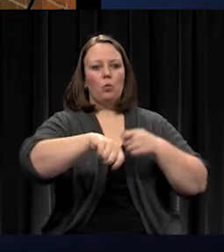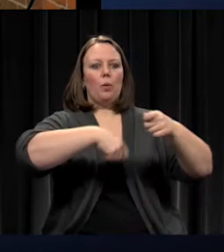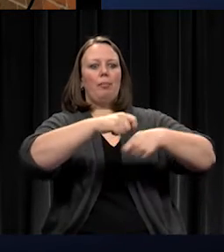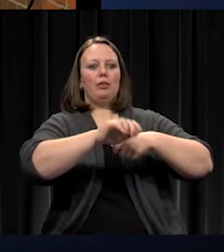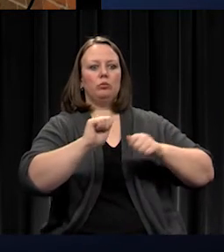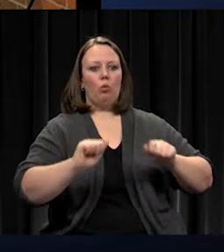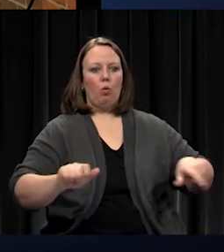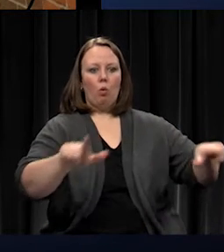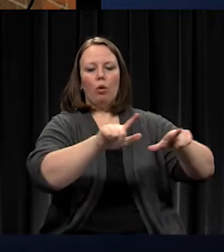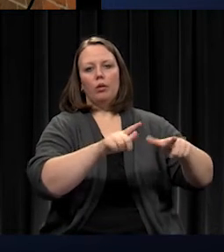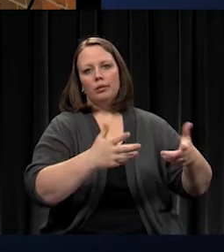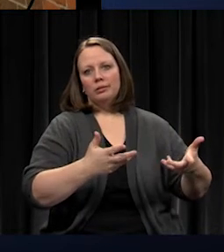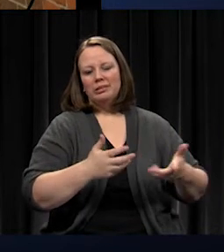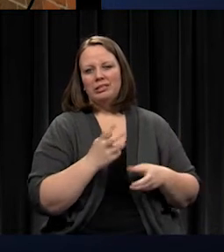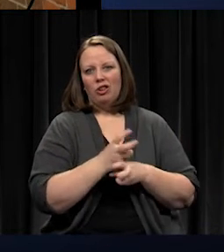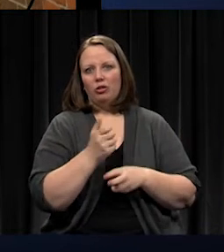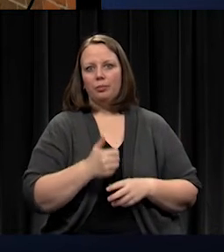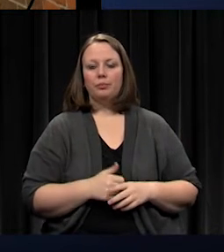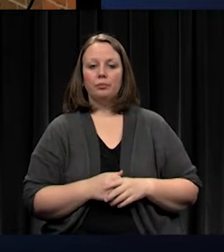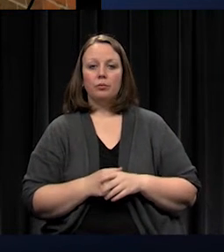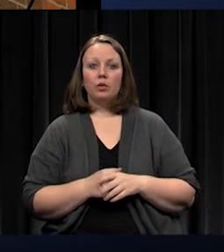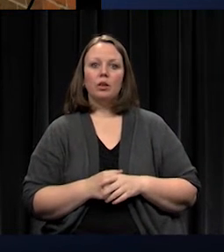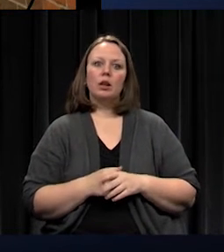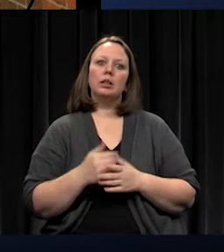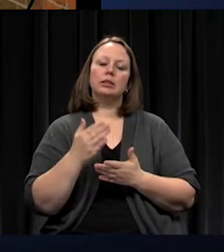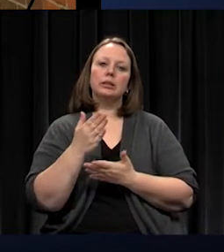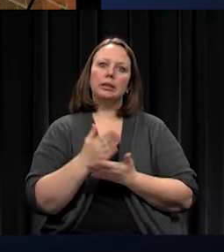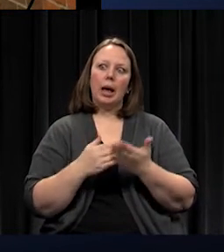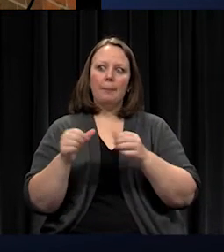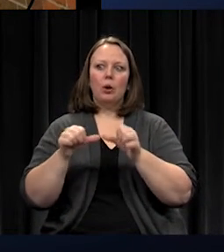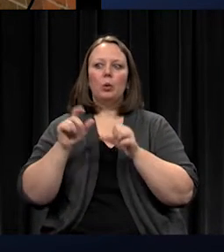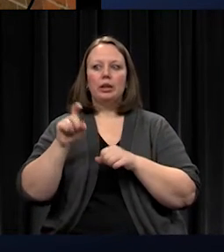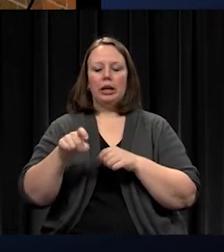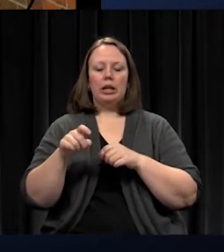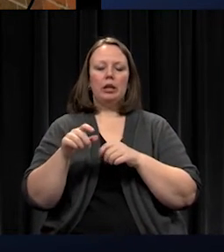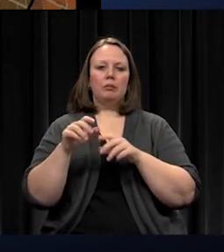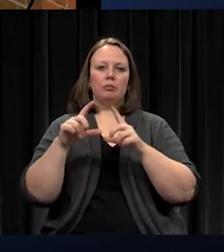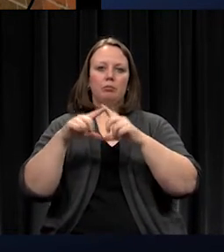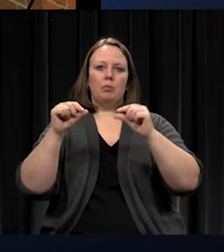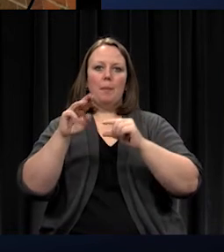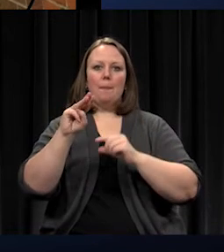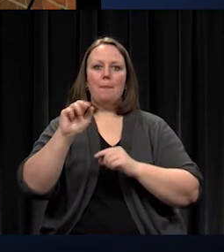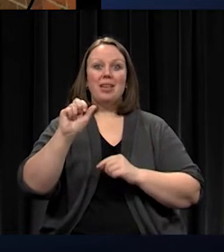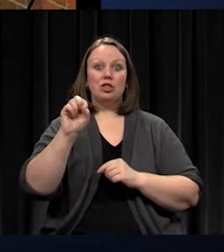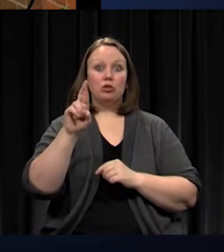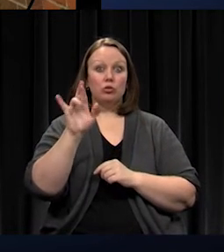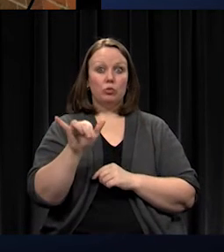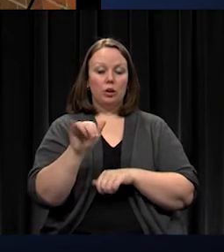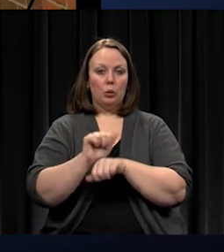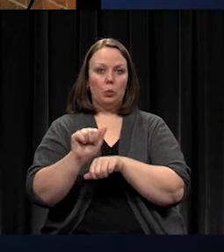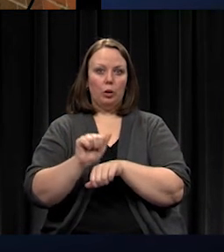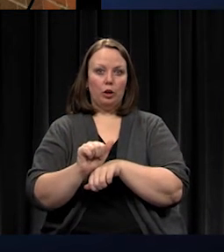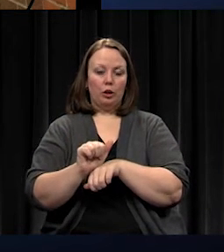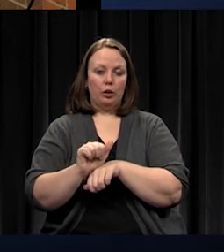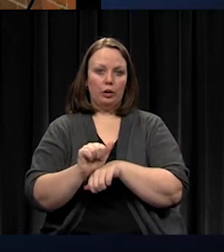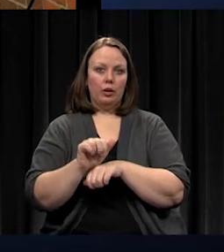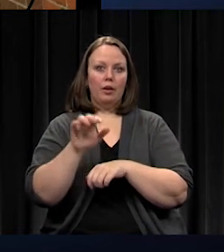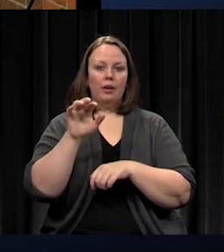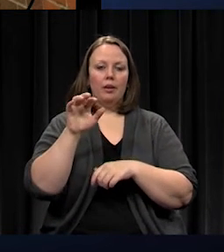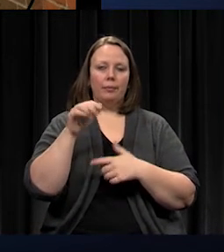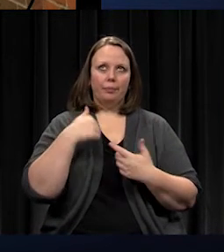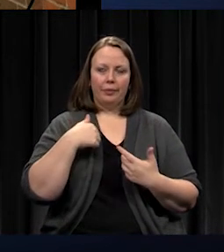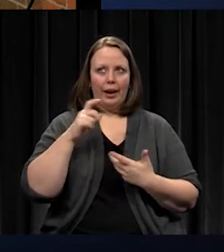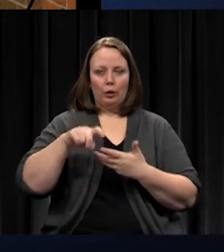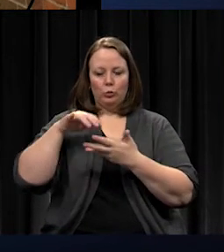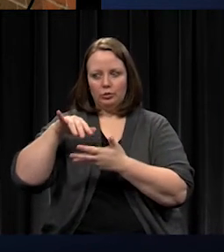where we have to work on our masonry where I had to become a masonry expert and I can't say this 10 times real fast. This is called face shell spalling. It's